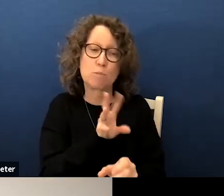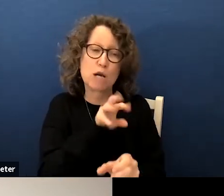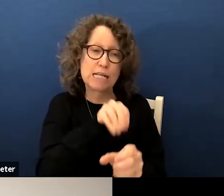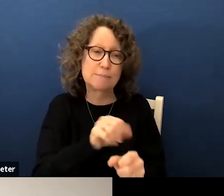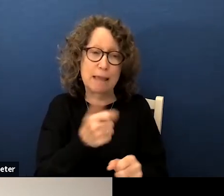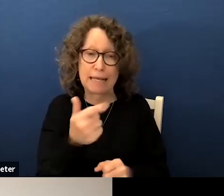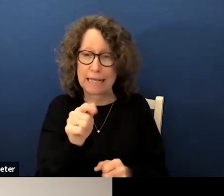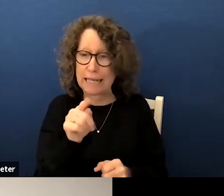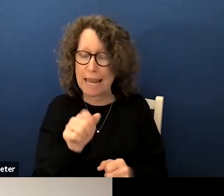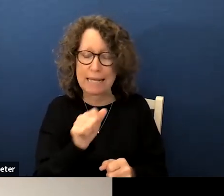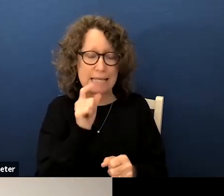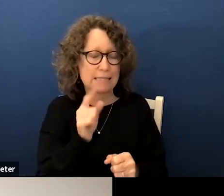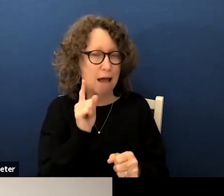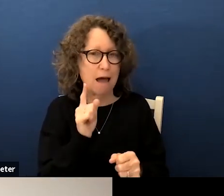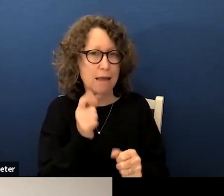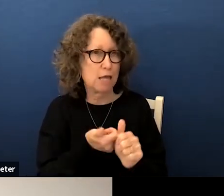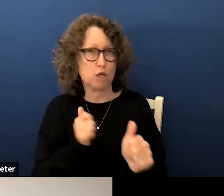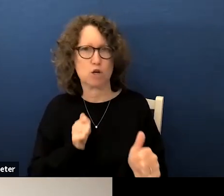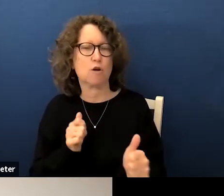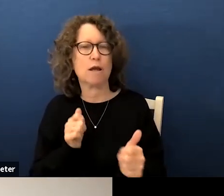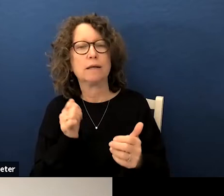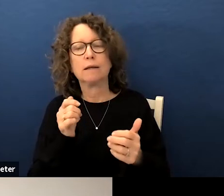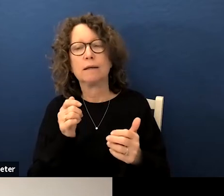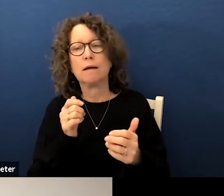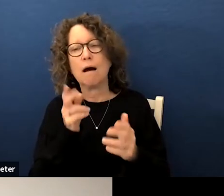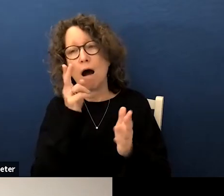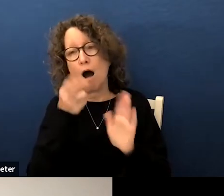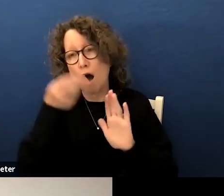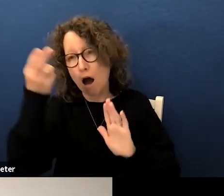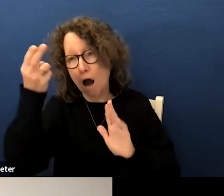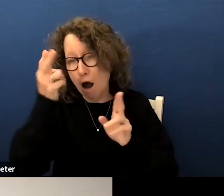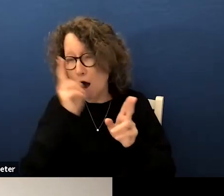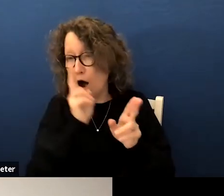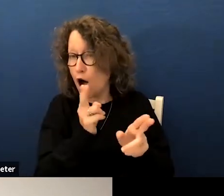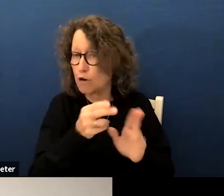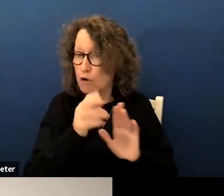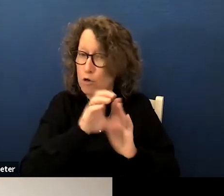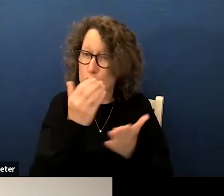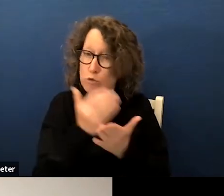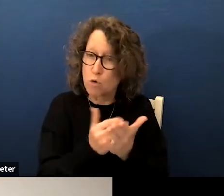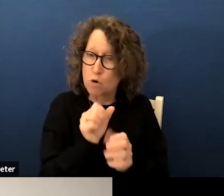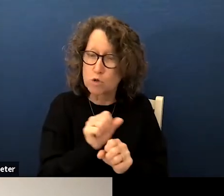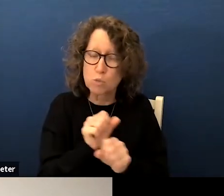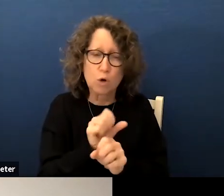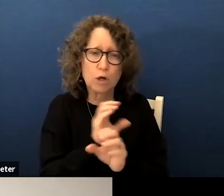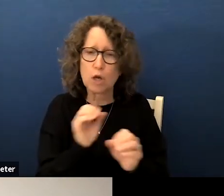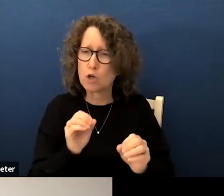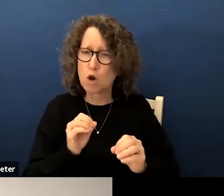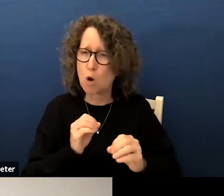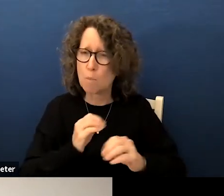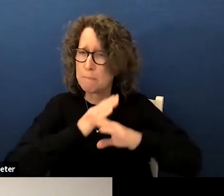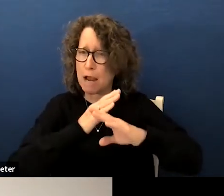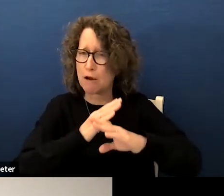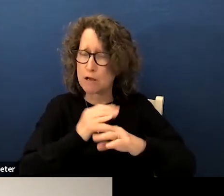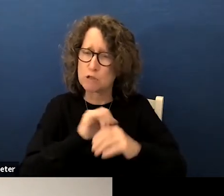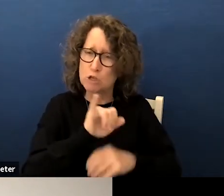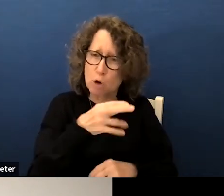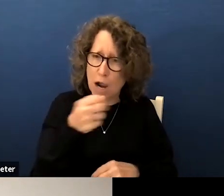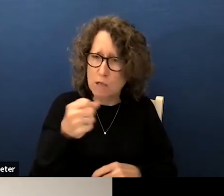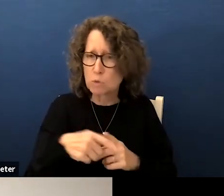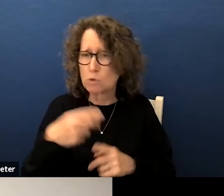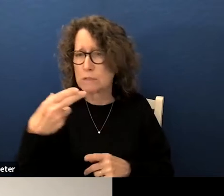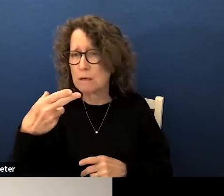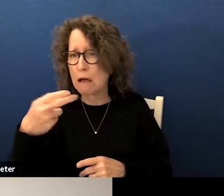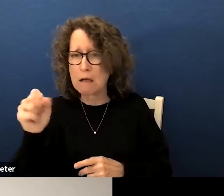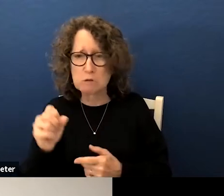in gate is not a deterrent regarding honors coursework there are no barriers to a student participating in these classes in junior or senior